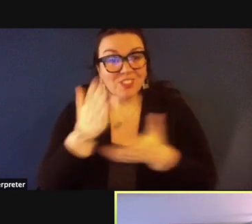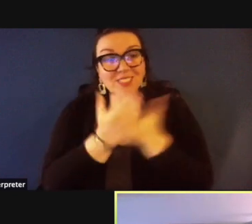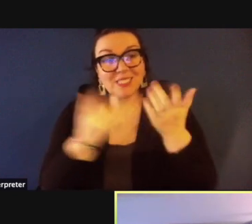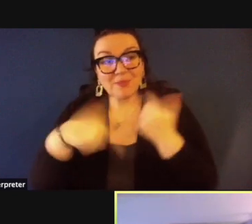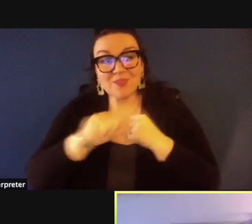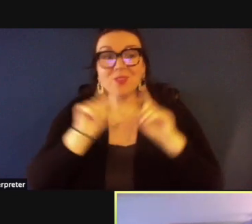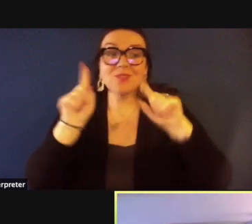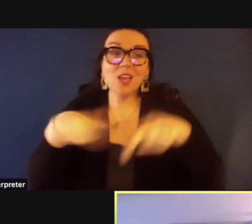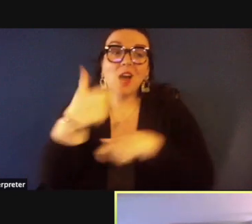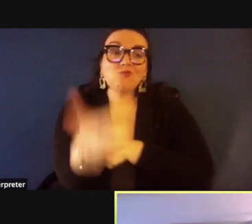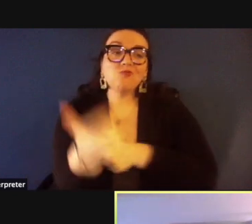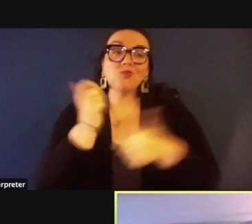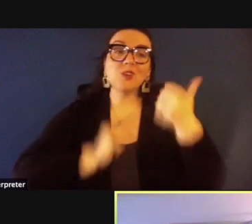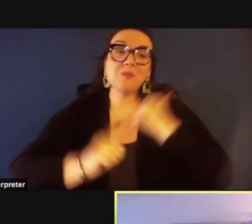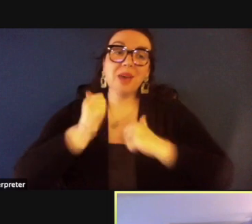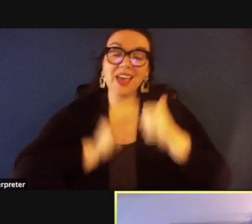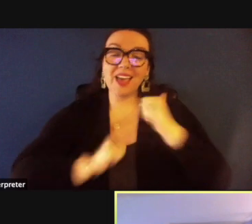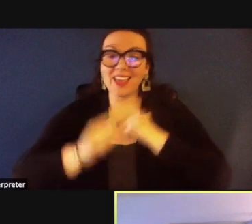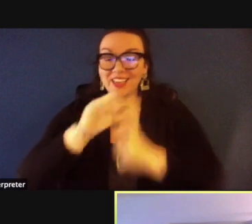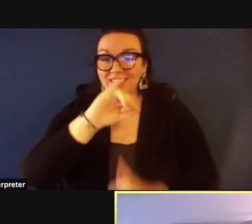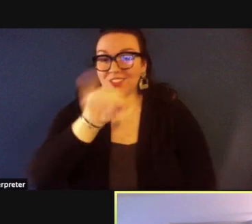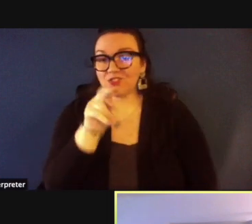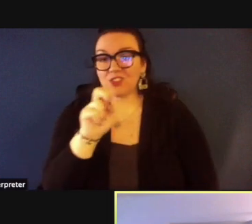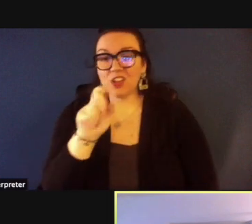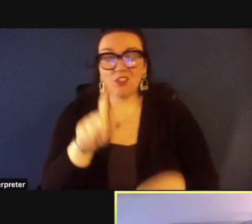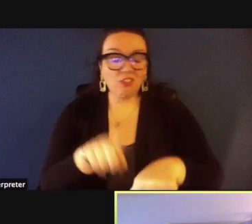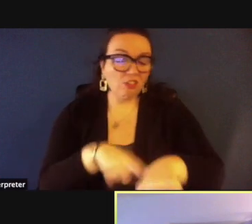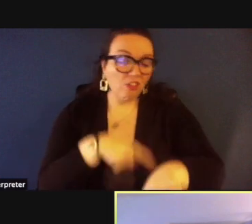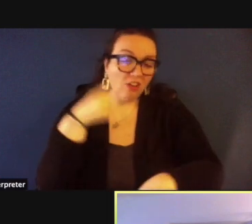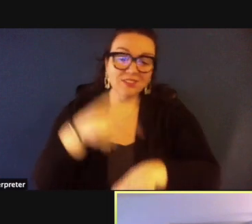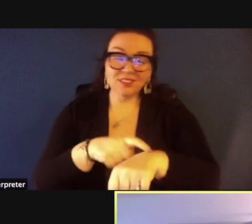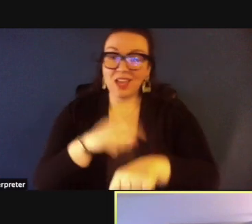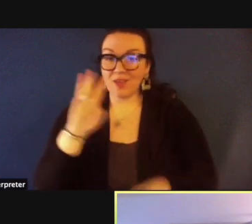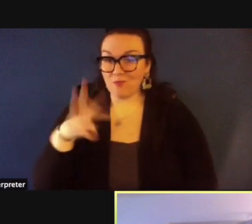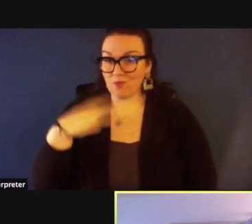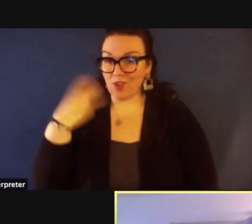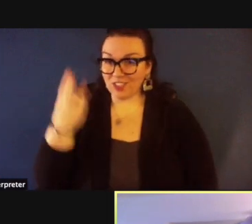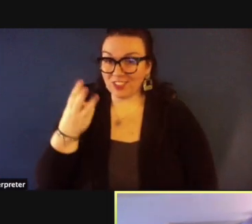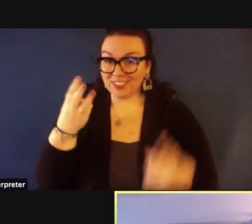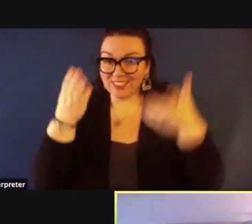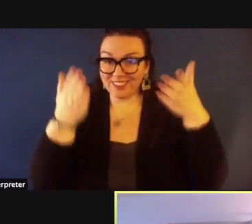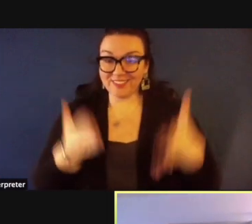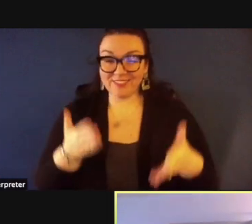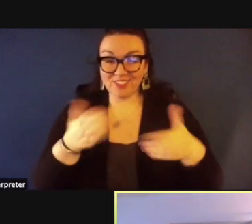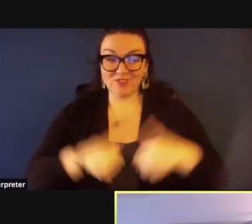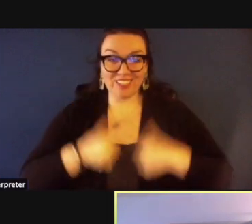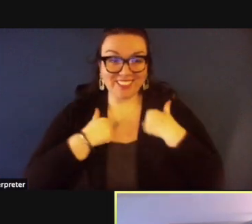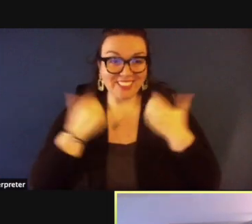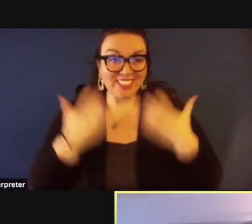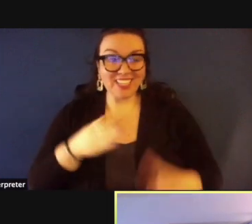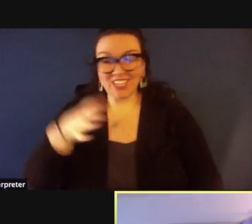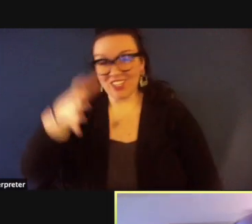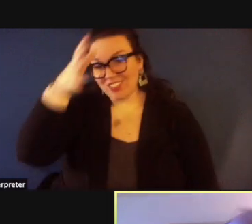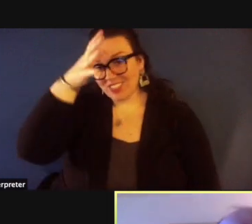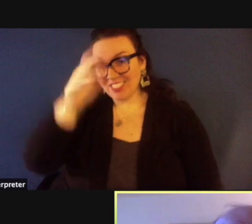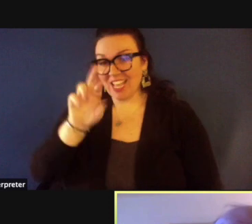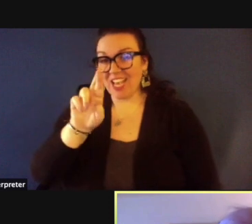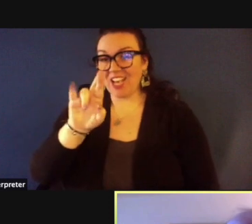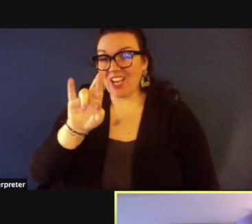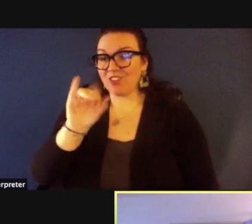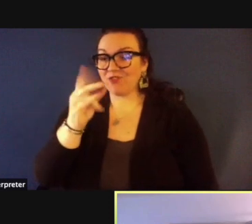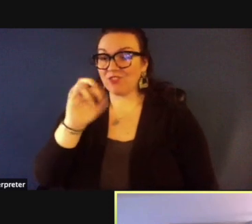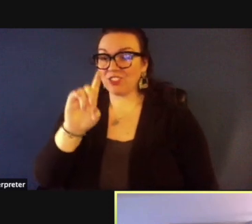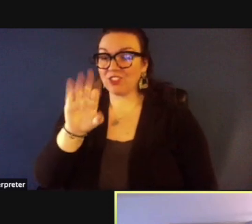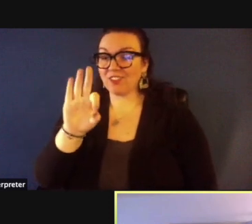arena stage jane is a long time uh washingtonian her father uh uh richard fox has